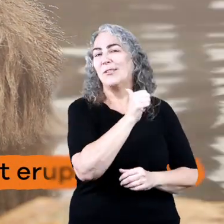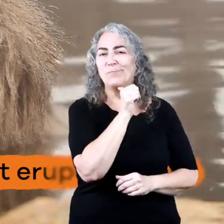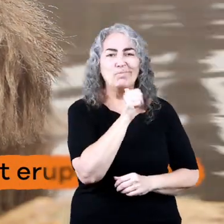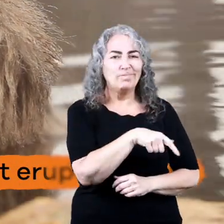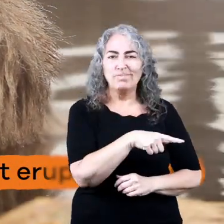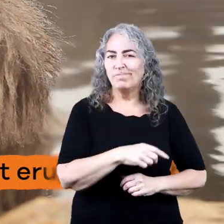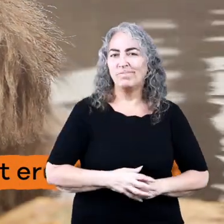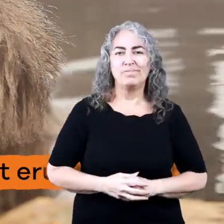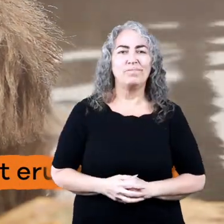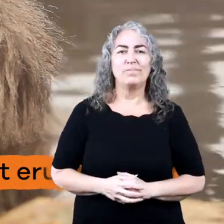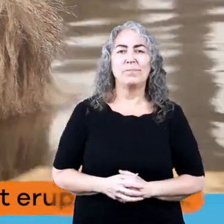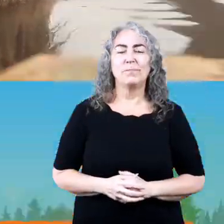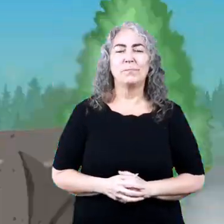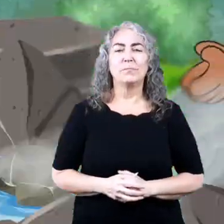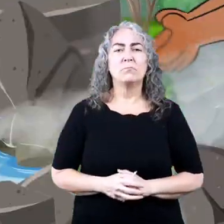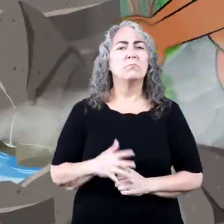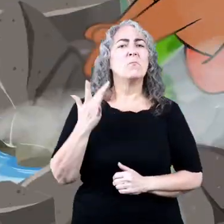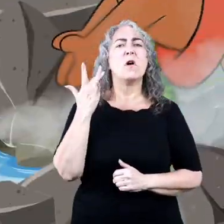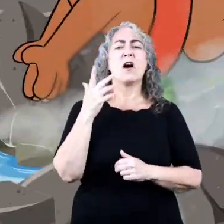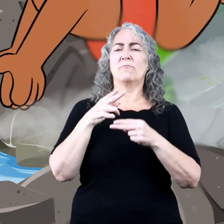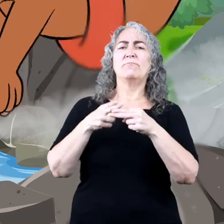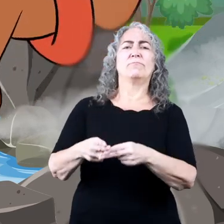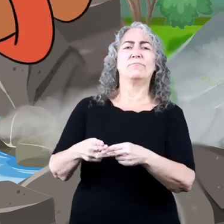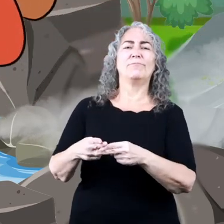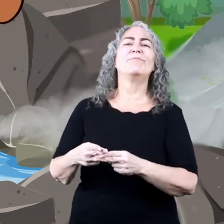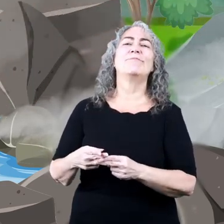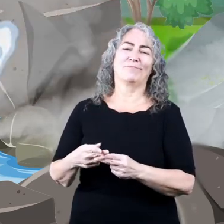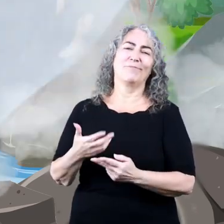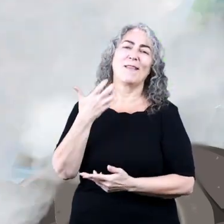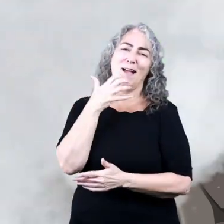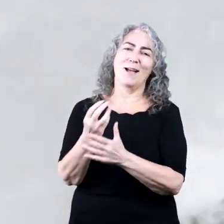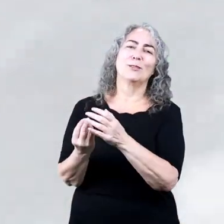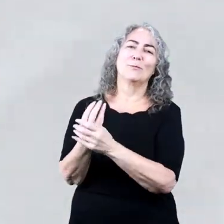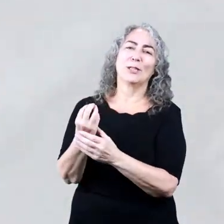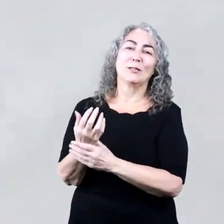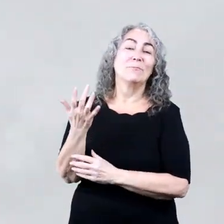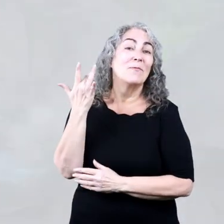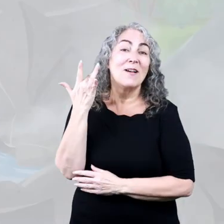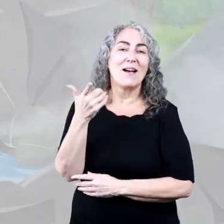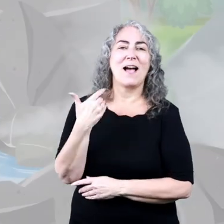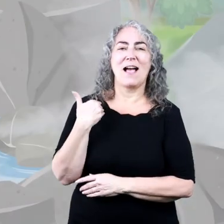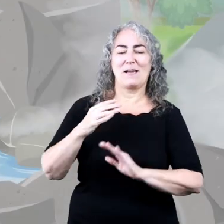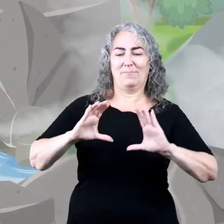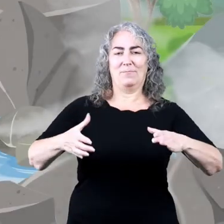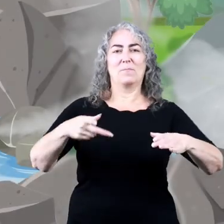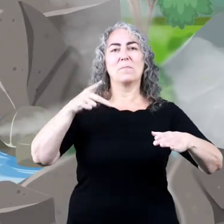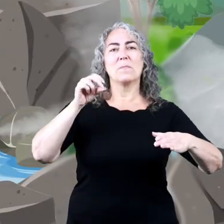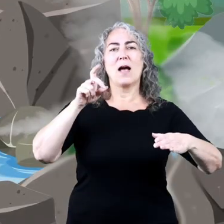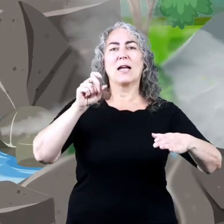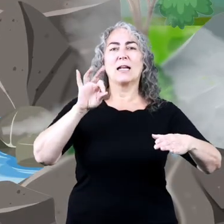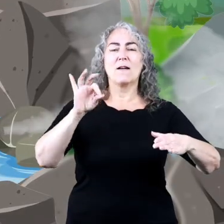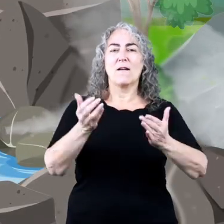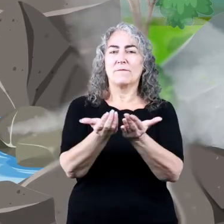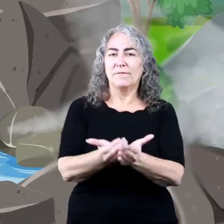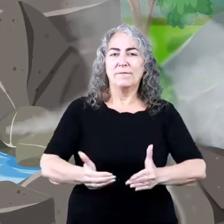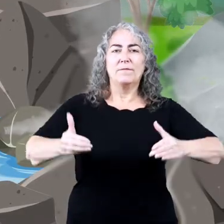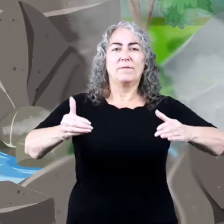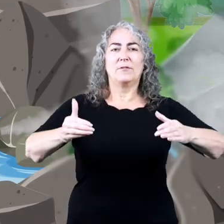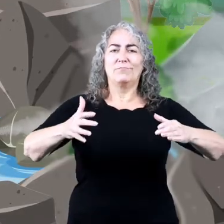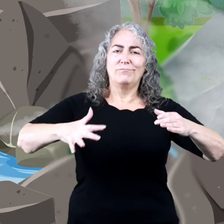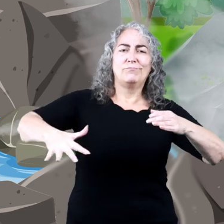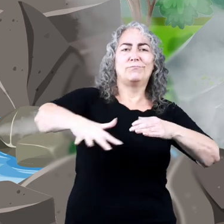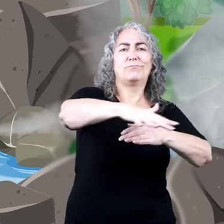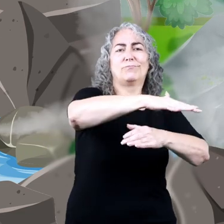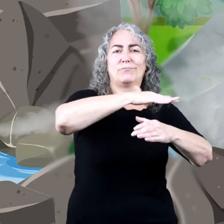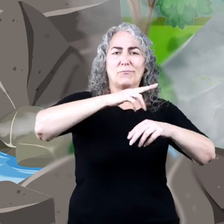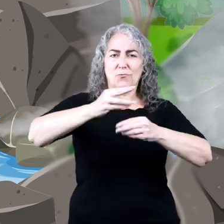erupt or gush. The reason they are called hot springs is because they are pockets of water that are hotter than